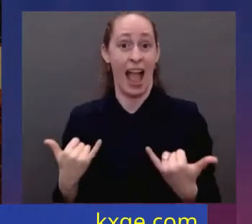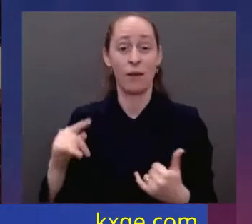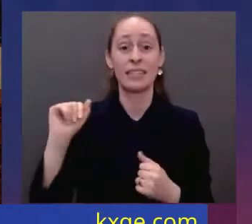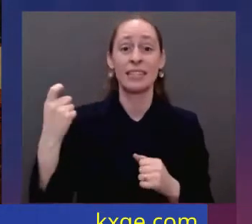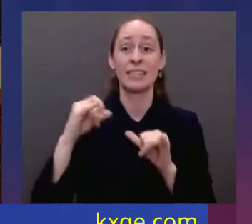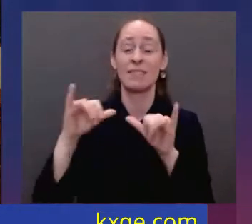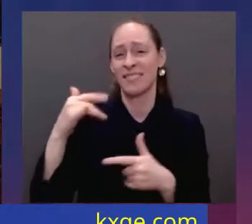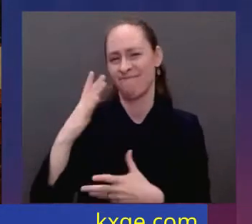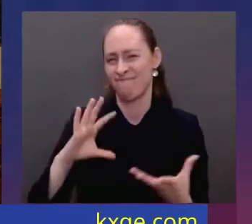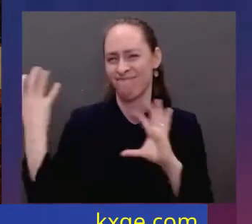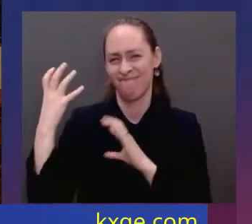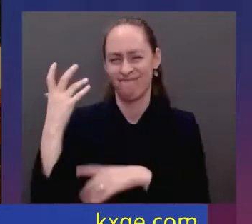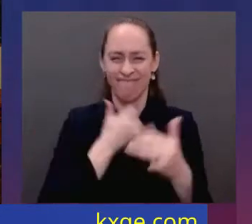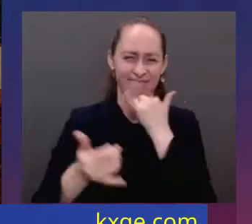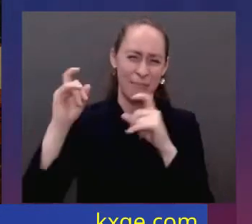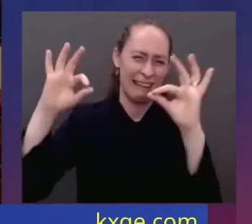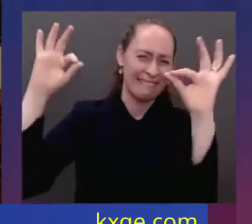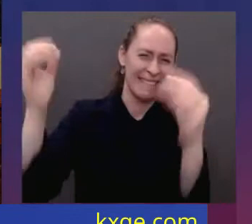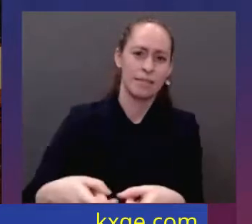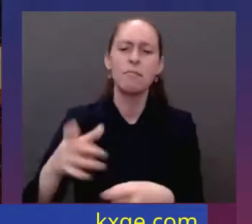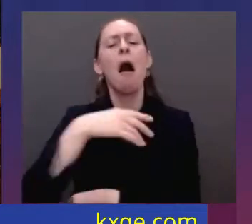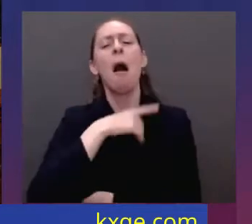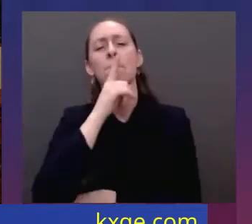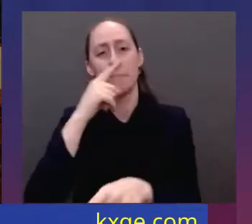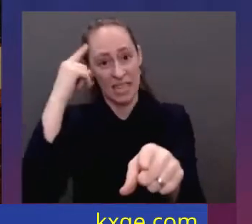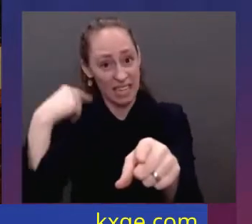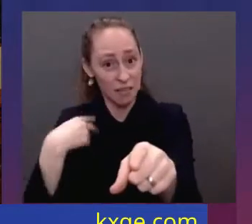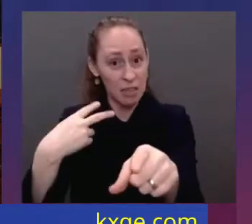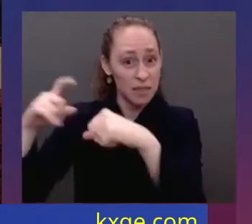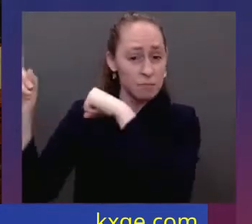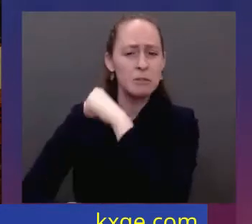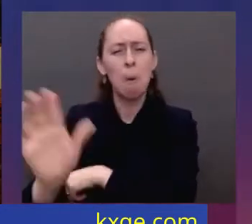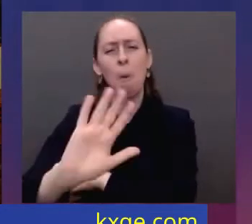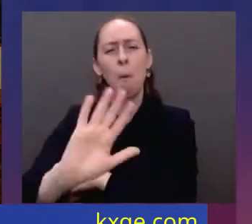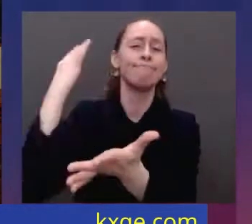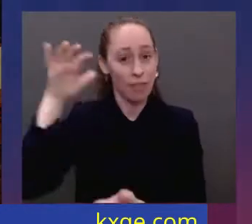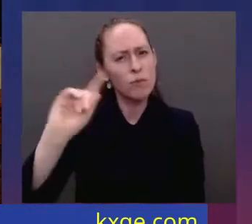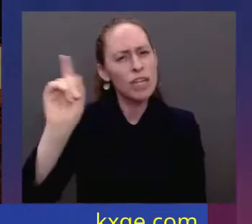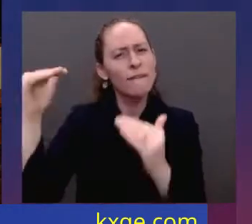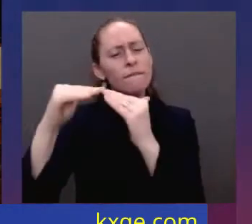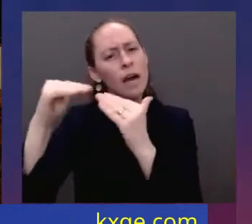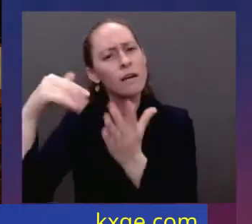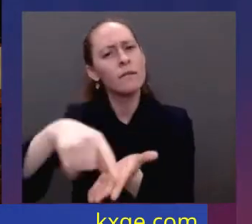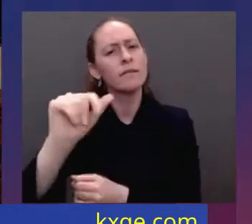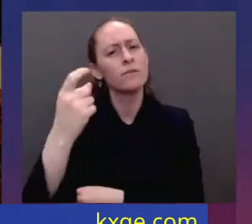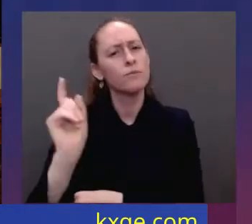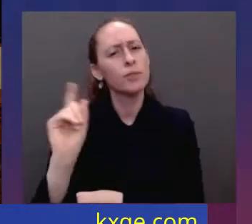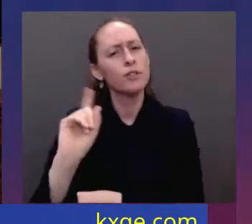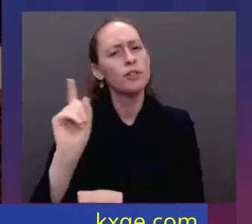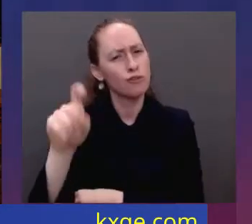I'm not looking to punish anybody, but let's make corporations and wealthy Americans start paying their fair share. Last year,